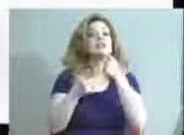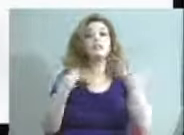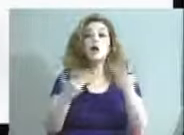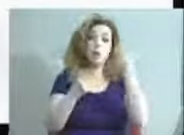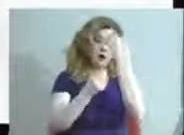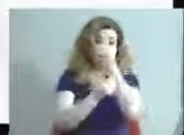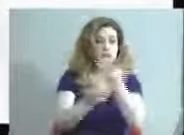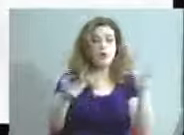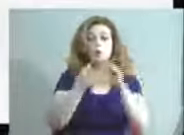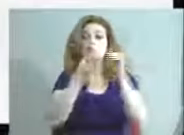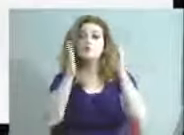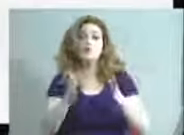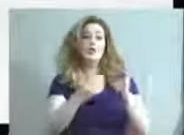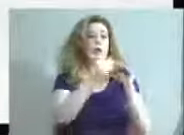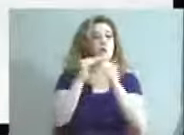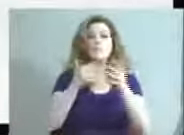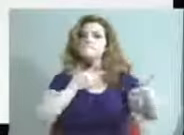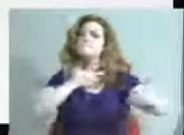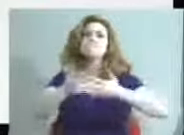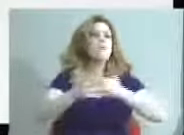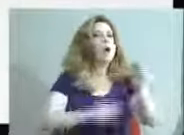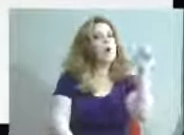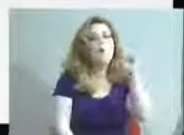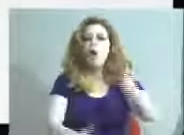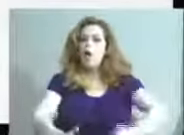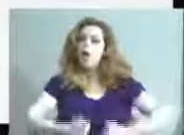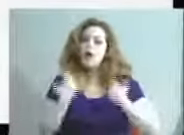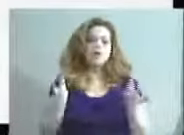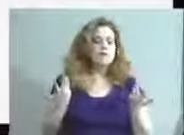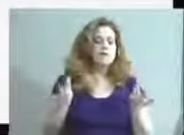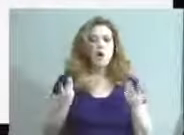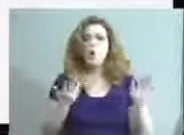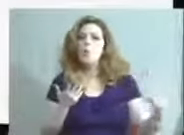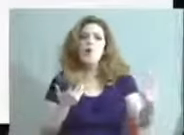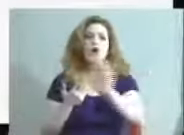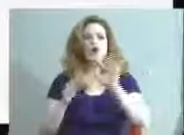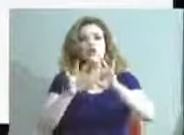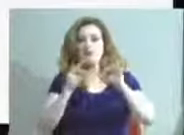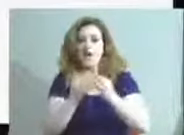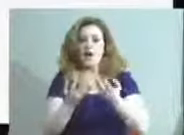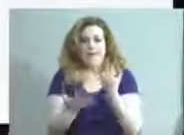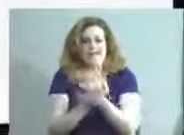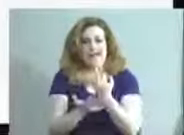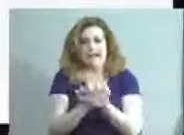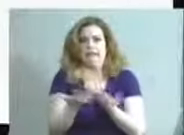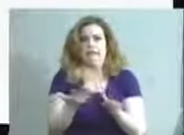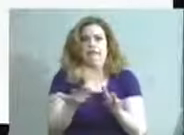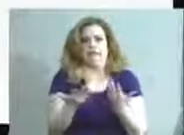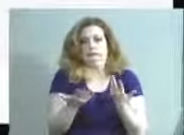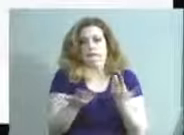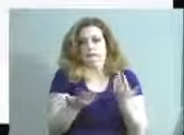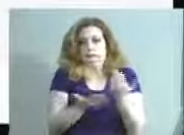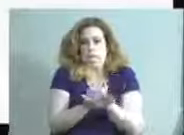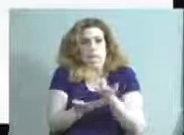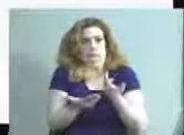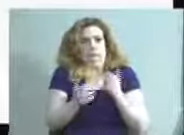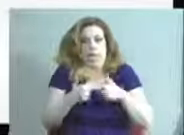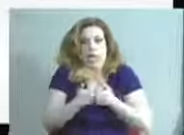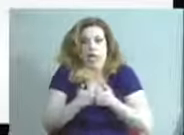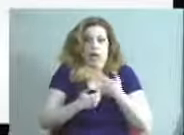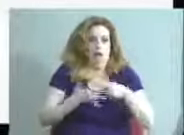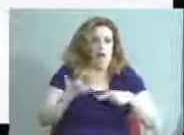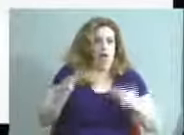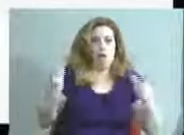their students and their community is regardless of where you live, regardless of what your family's financial opportunities are or challenges,